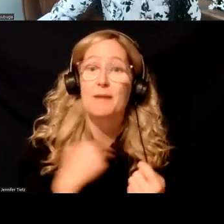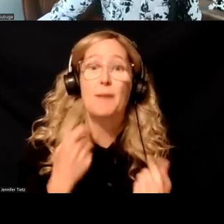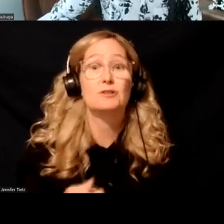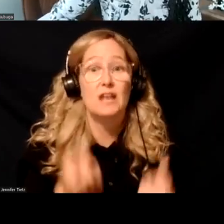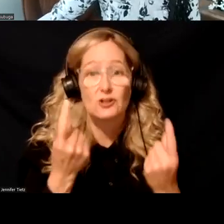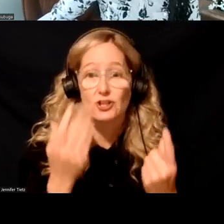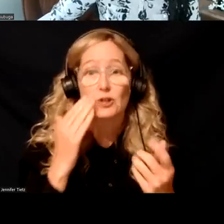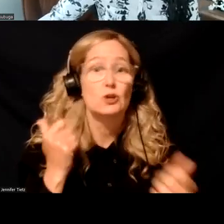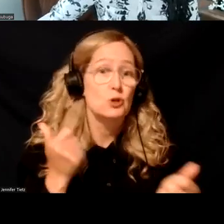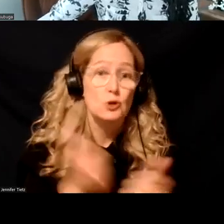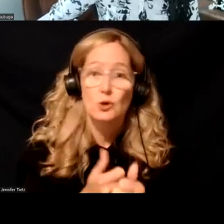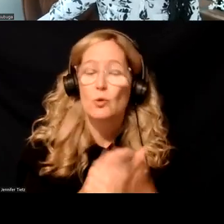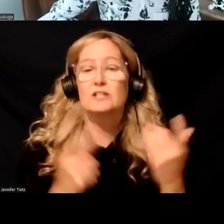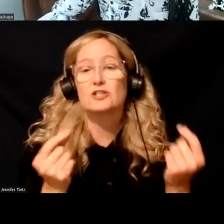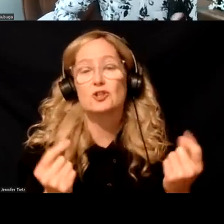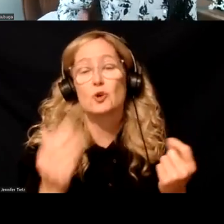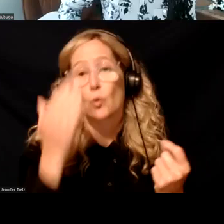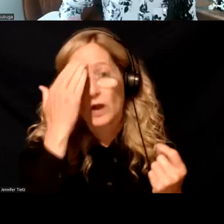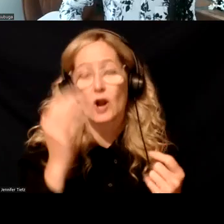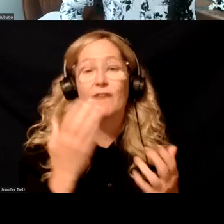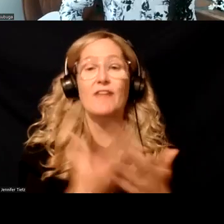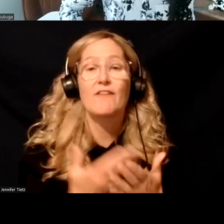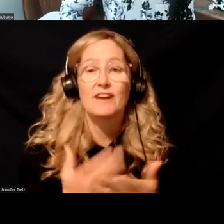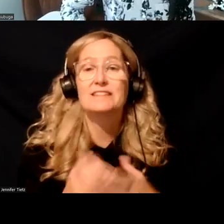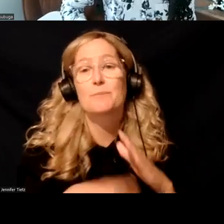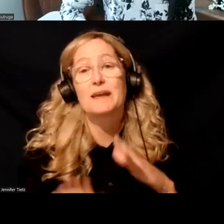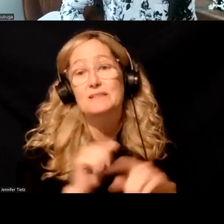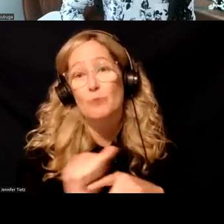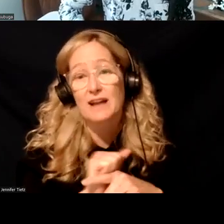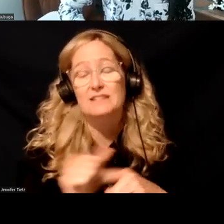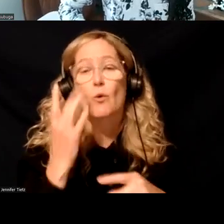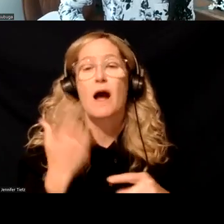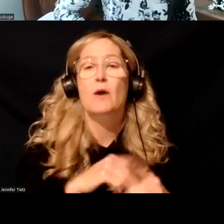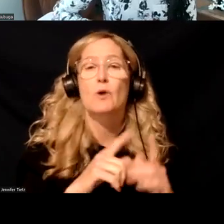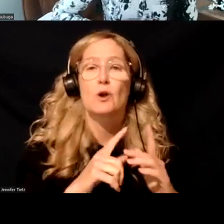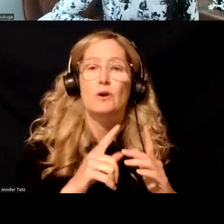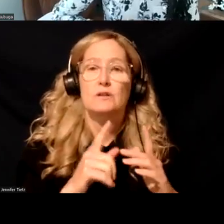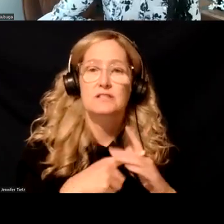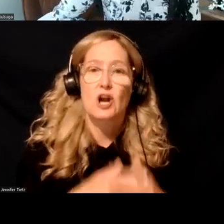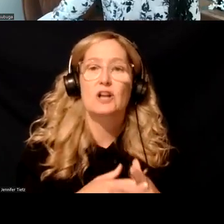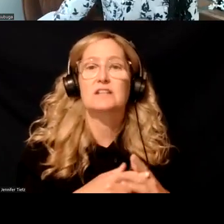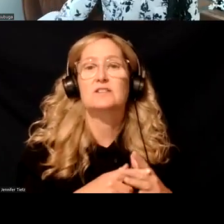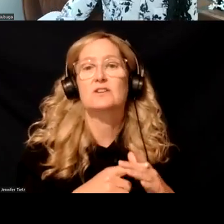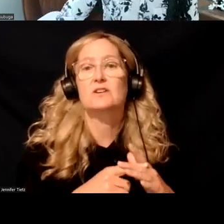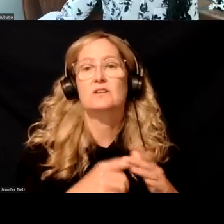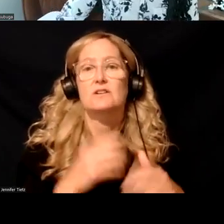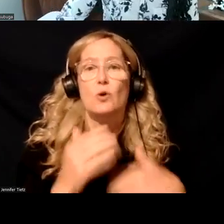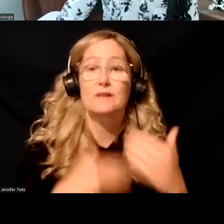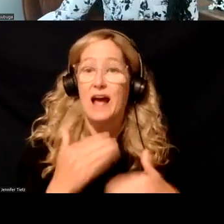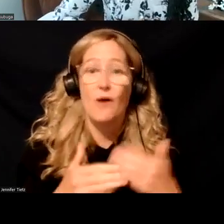speed. They were aware of this evidence-based practice and why we were starting to actually go down this path for individuals.